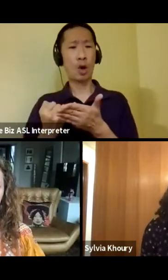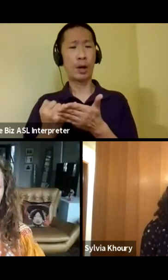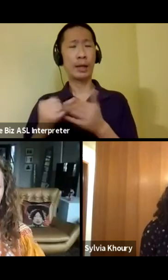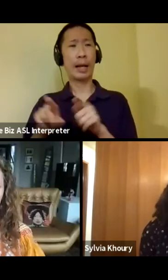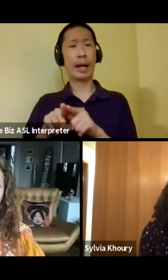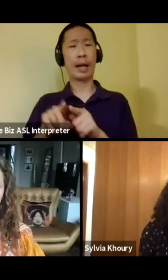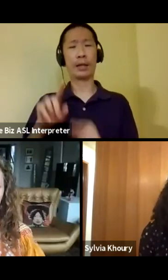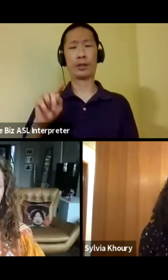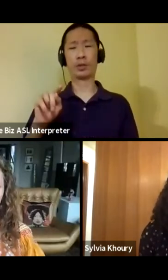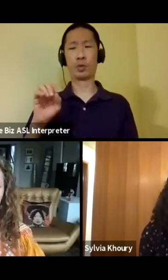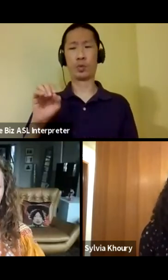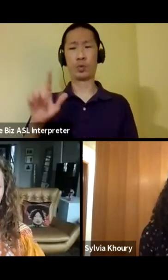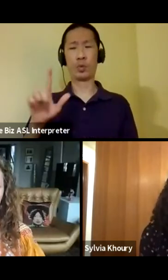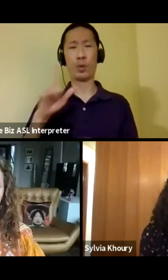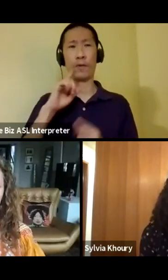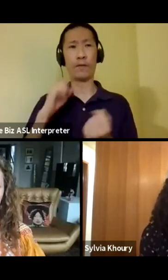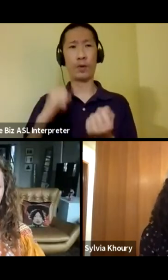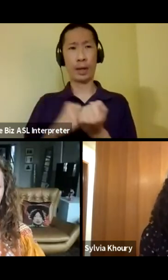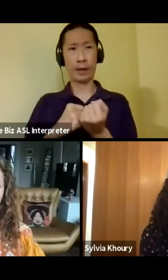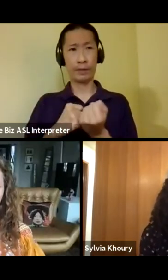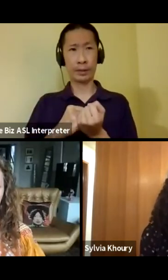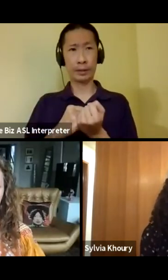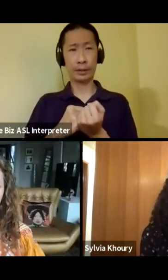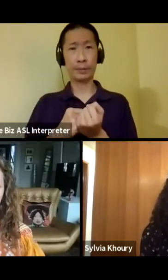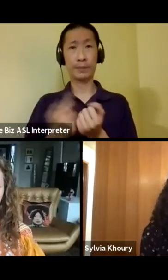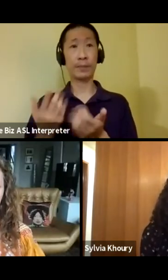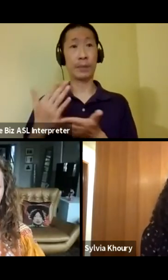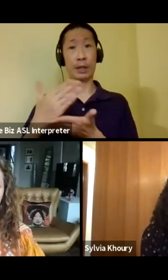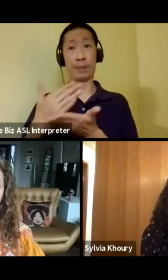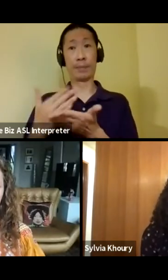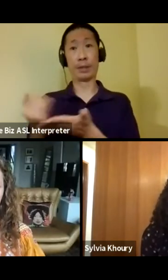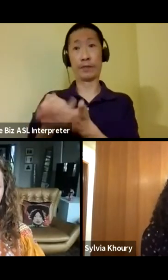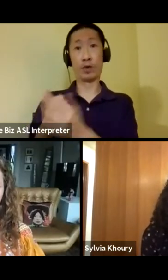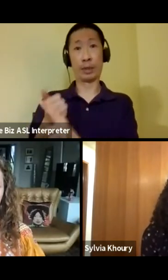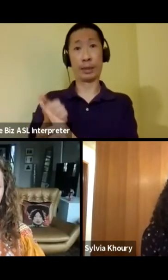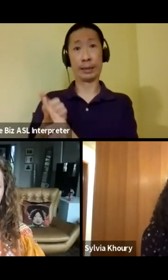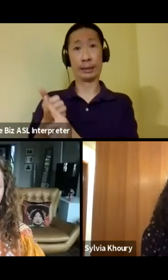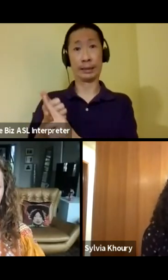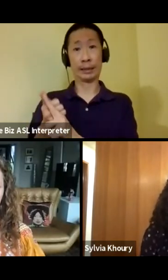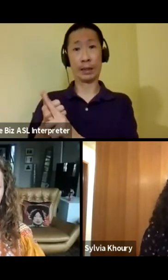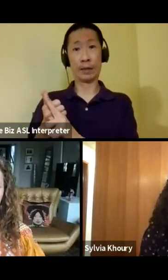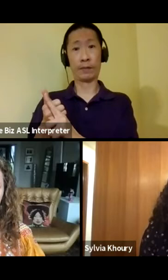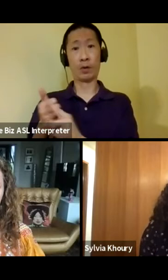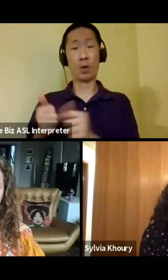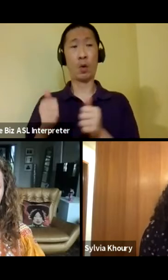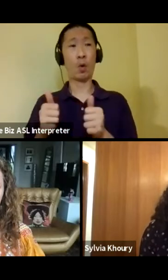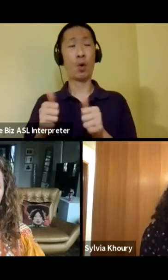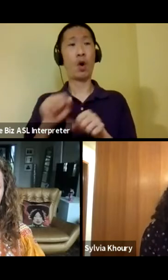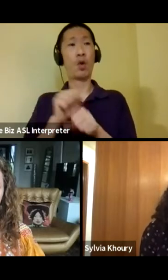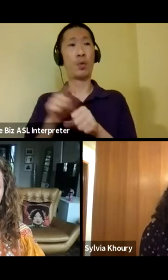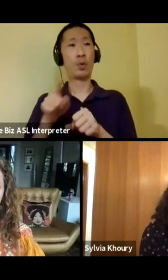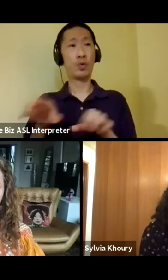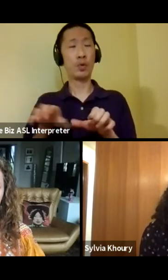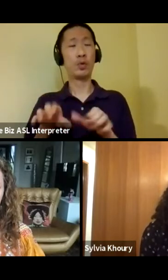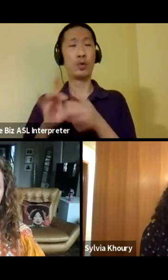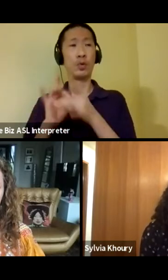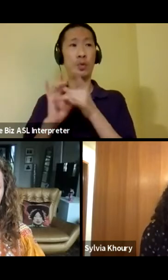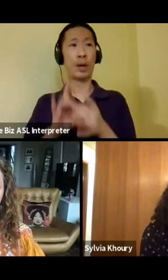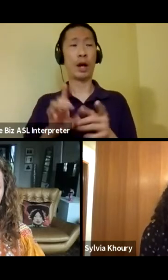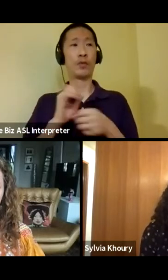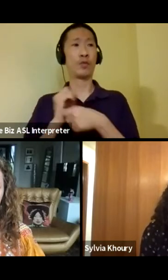tool for advocacy, either a piece of art itself, or the work that you each do around productions?